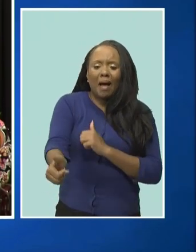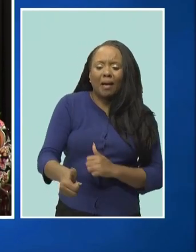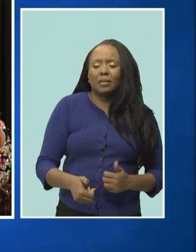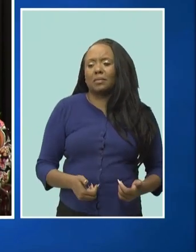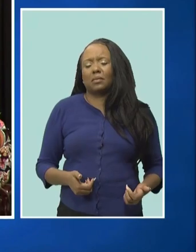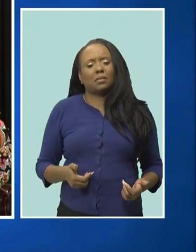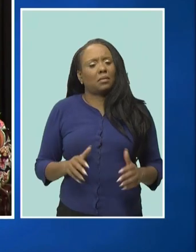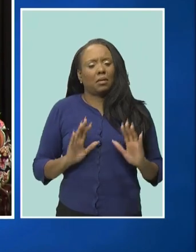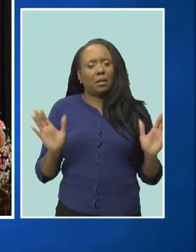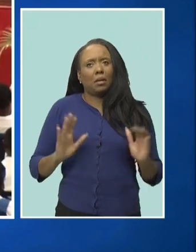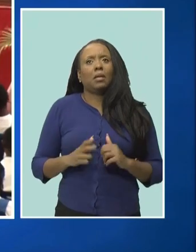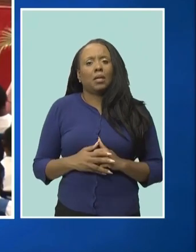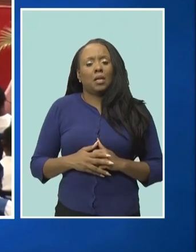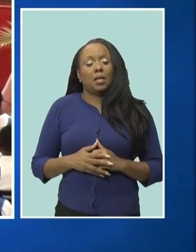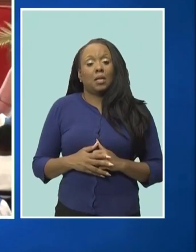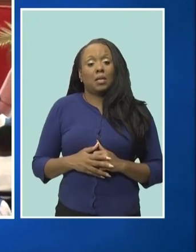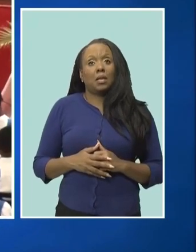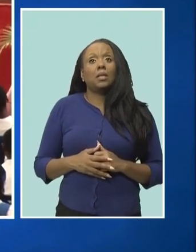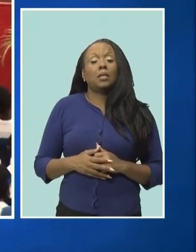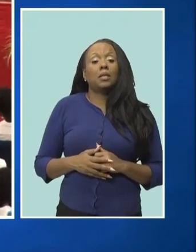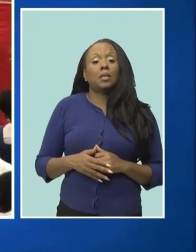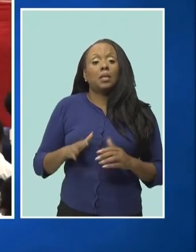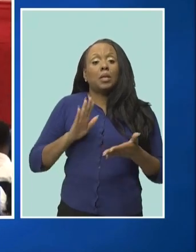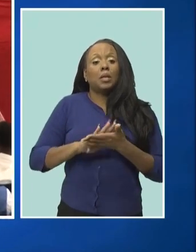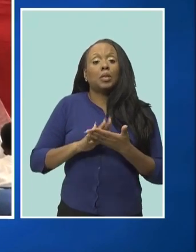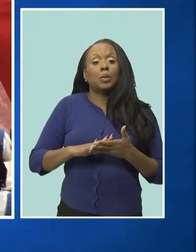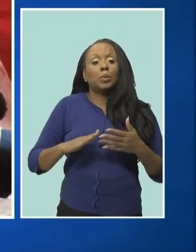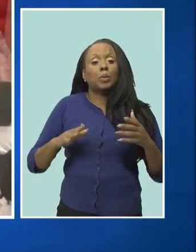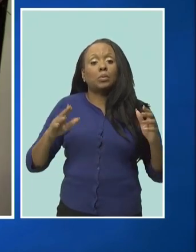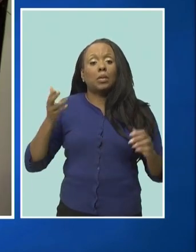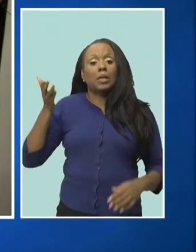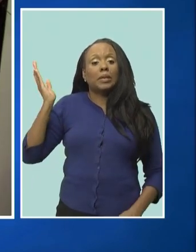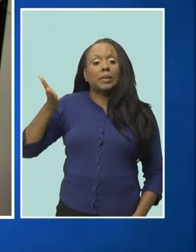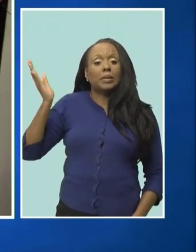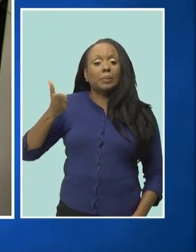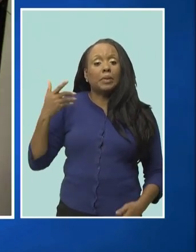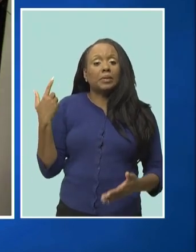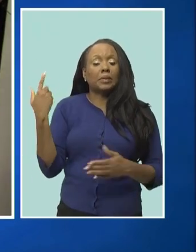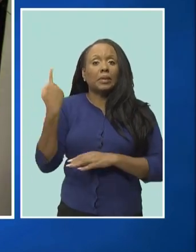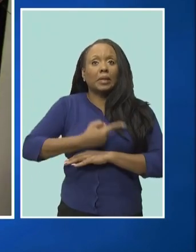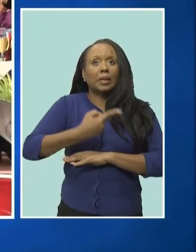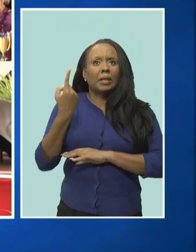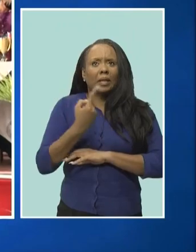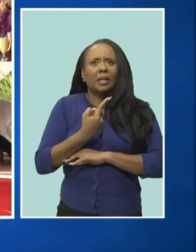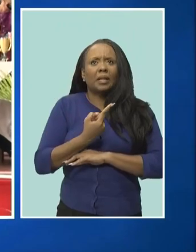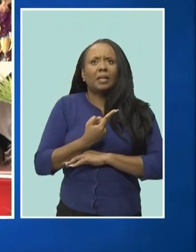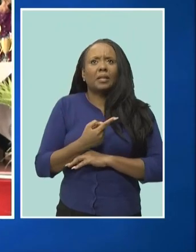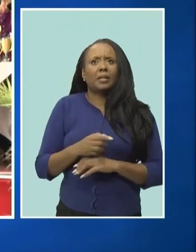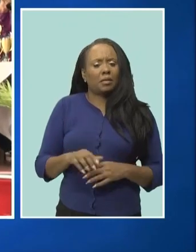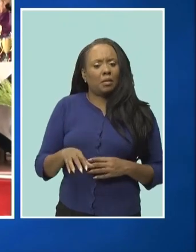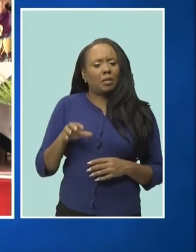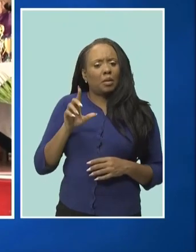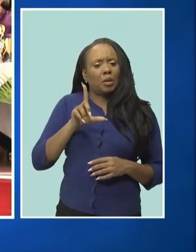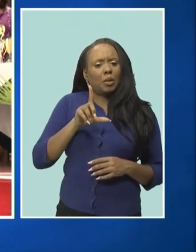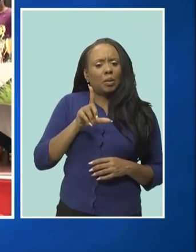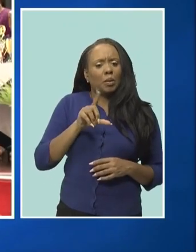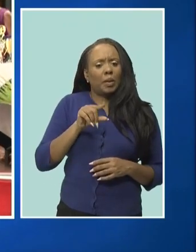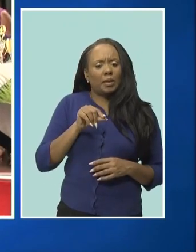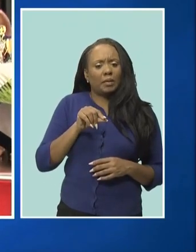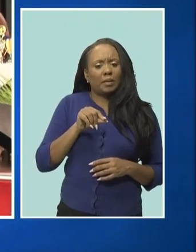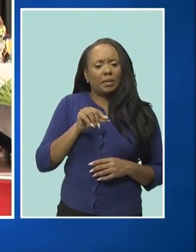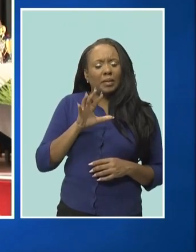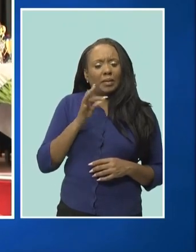was speaking during the school's speech day and prize giving ceremony which reviewed the academic years 2019 to 2022